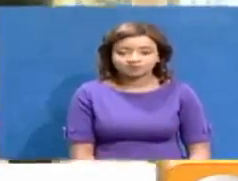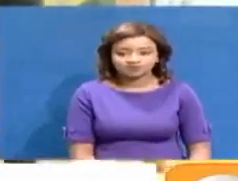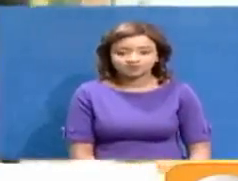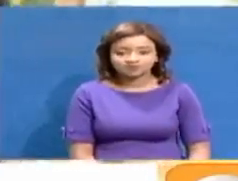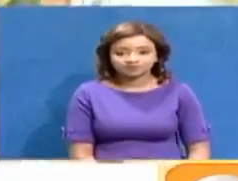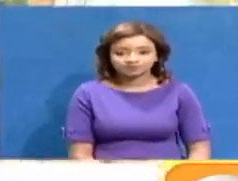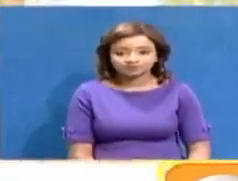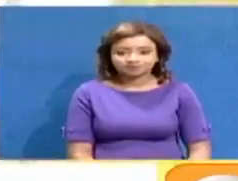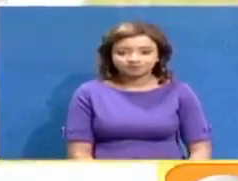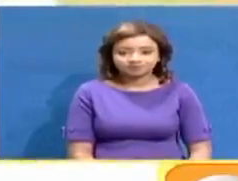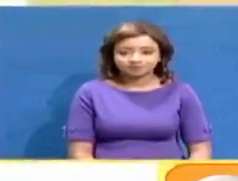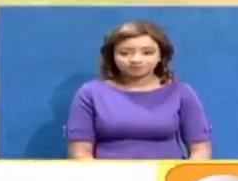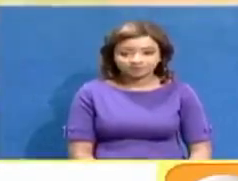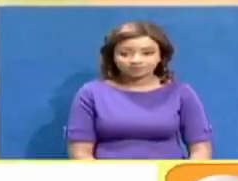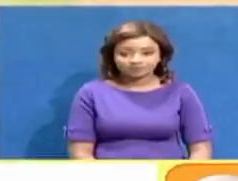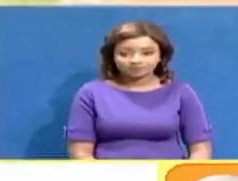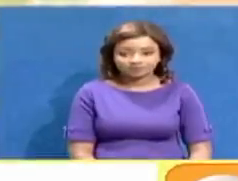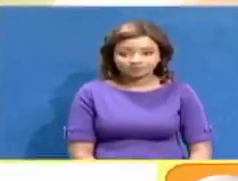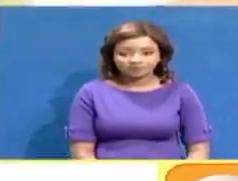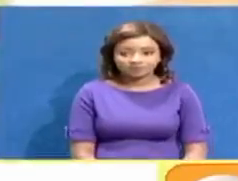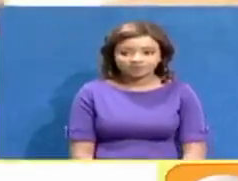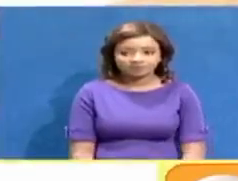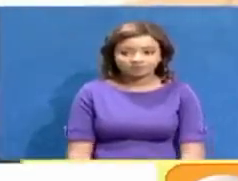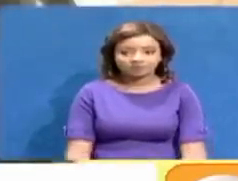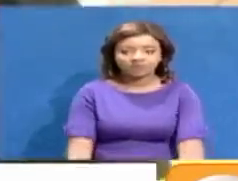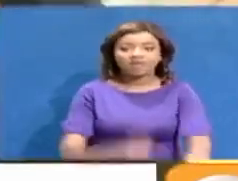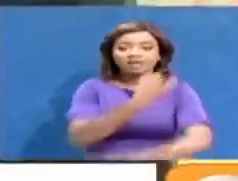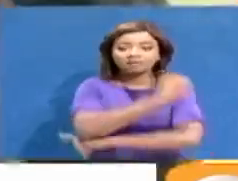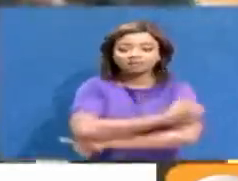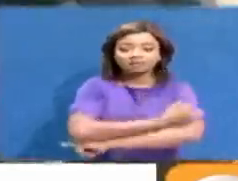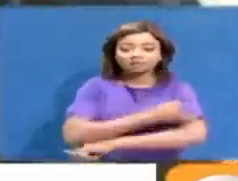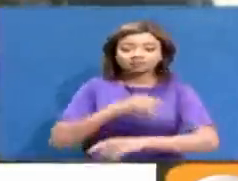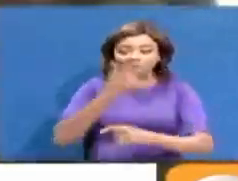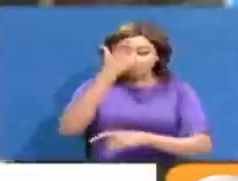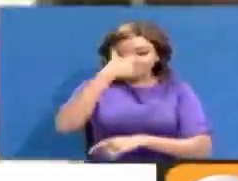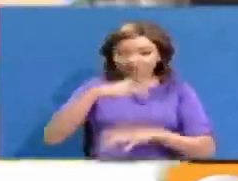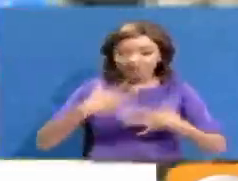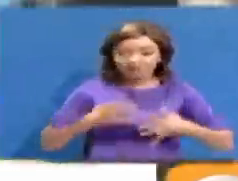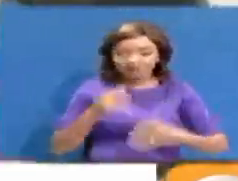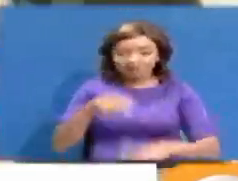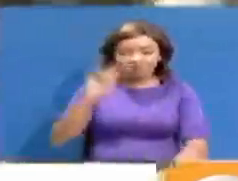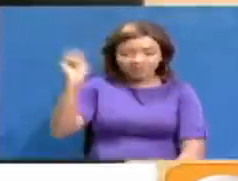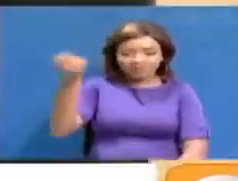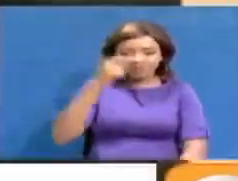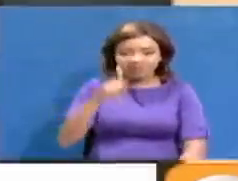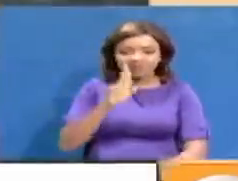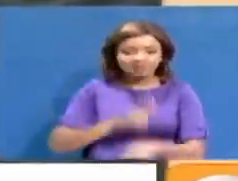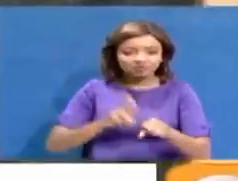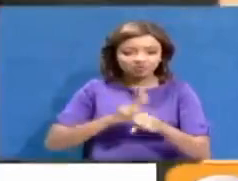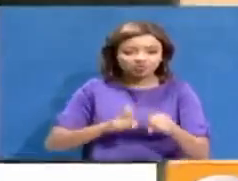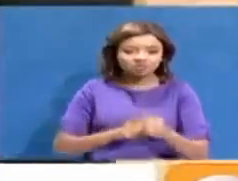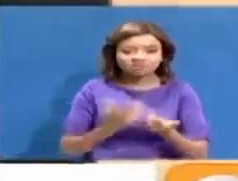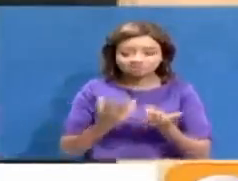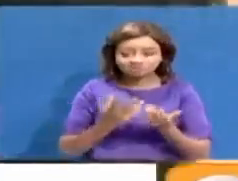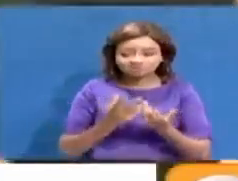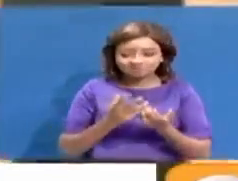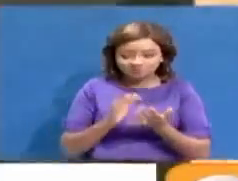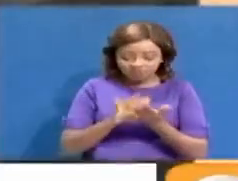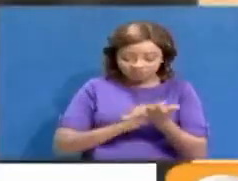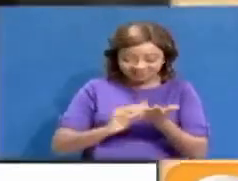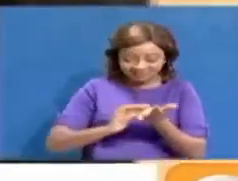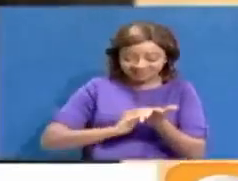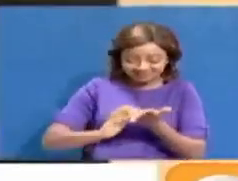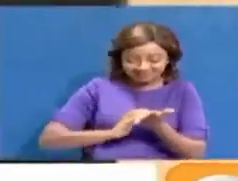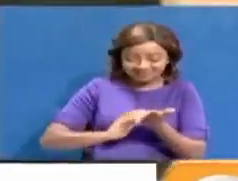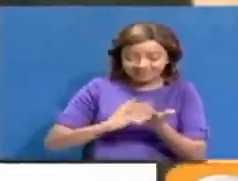Institutions for the visually impaired in Kenya have traditionally used mechanical braille devices to aid